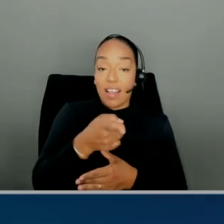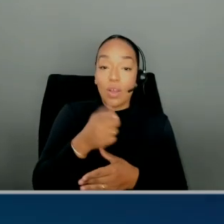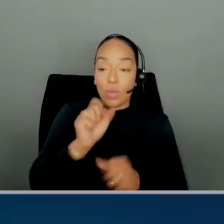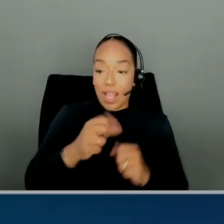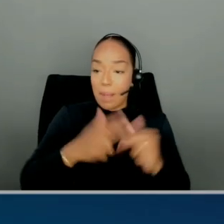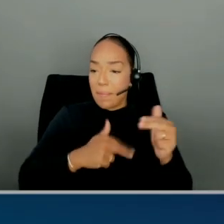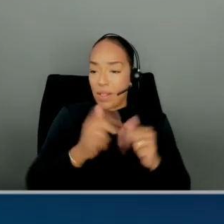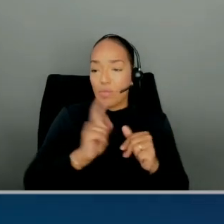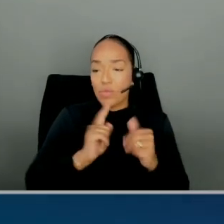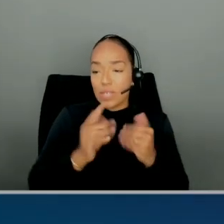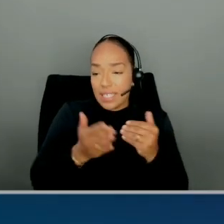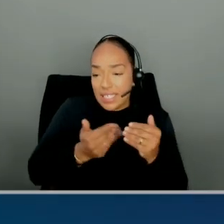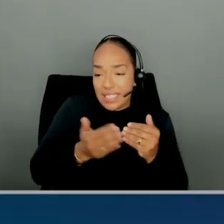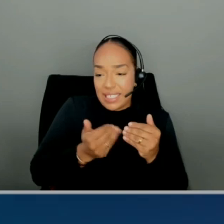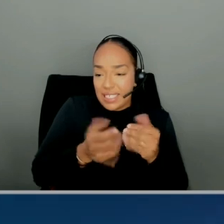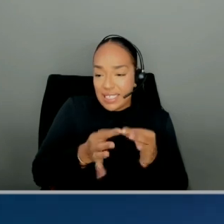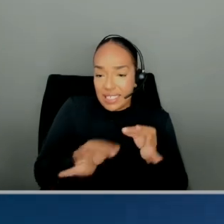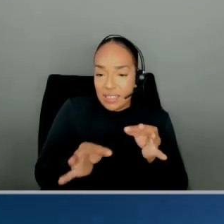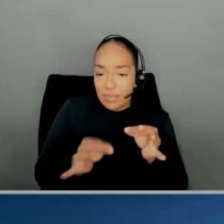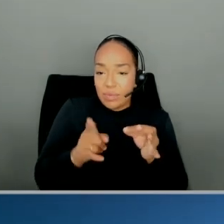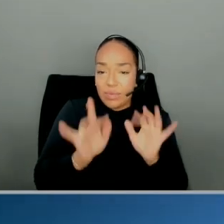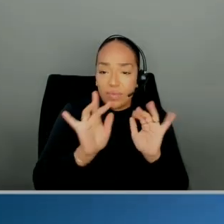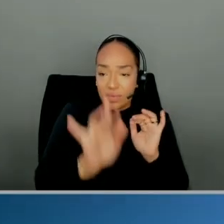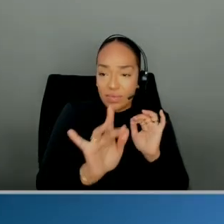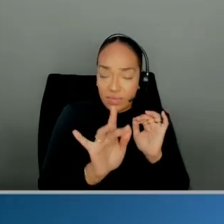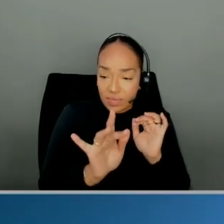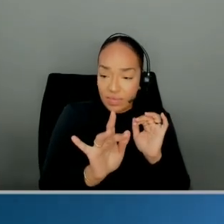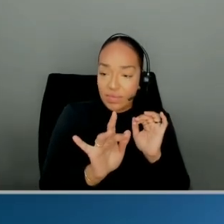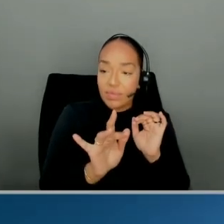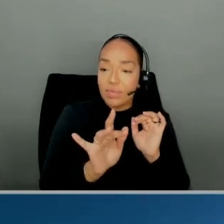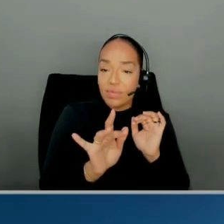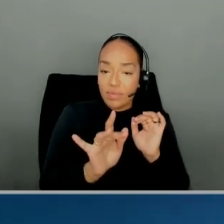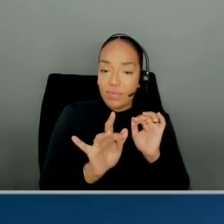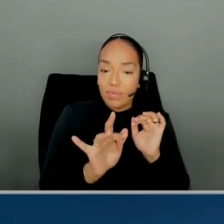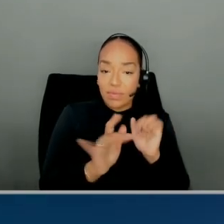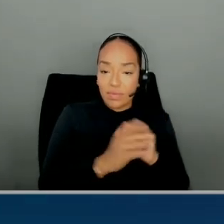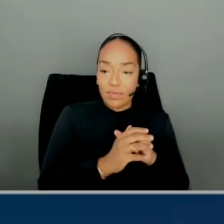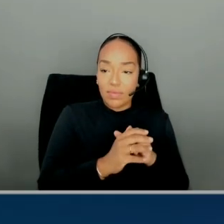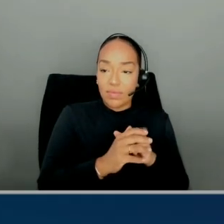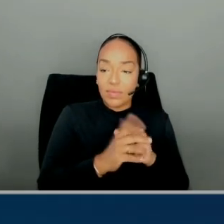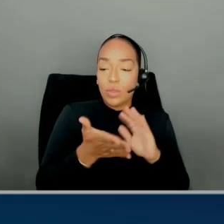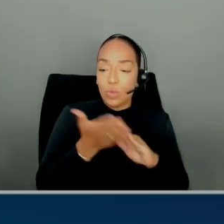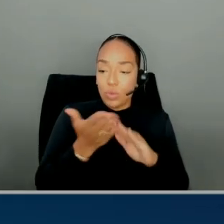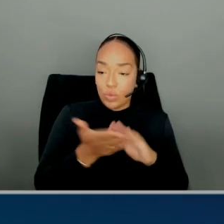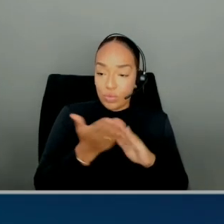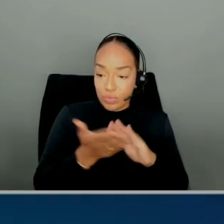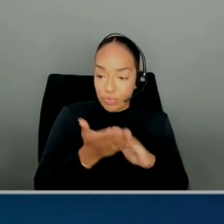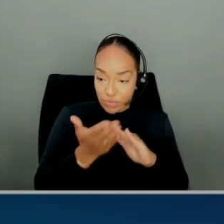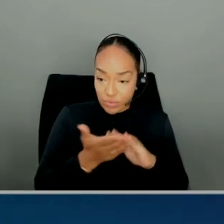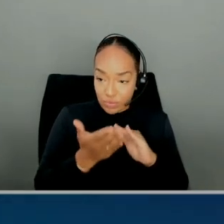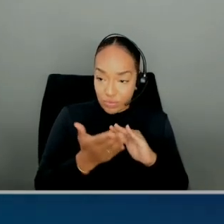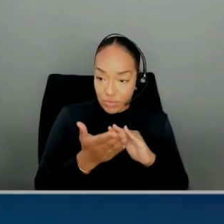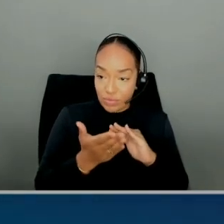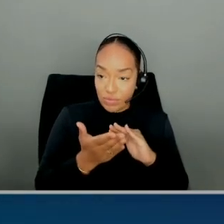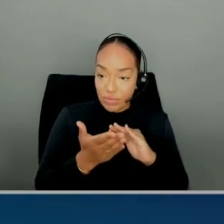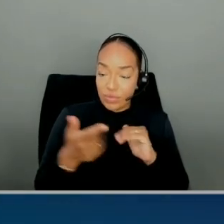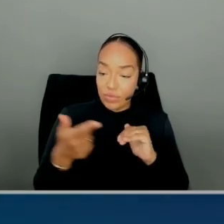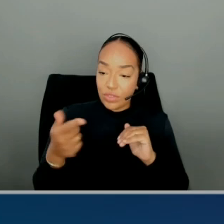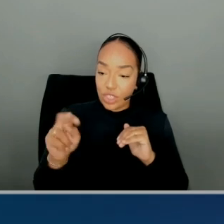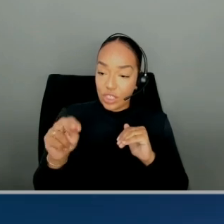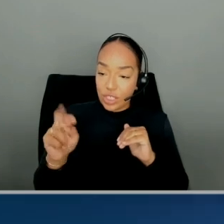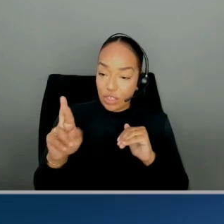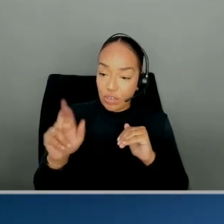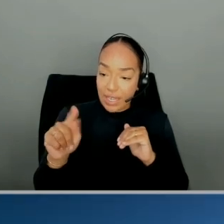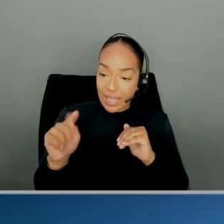go is, we have this column statistics part, and you go and run the generate, right? Click on the generate, or you can do it